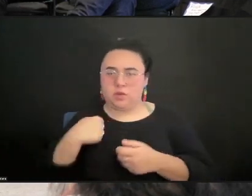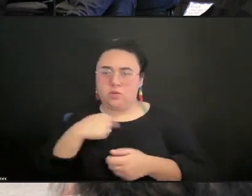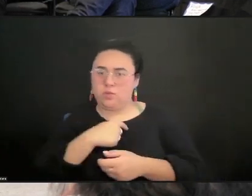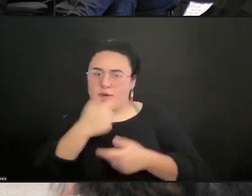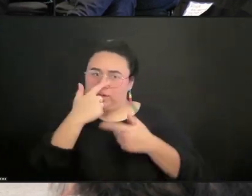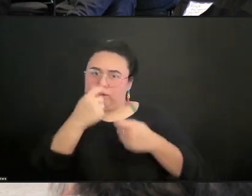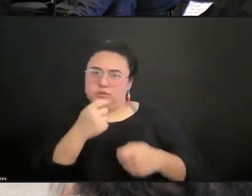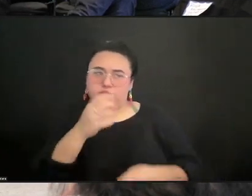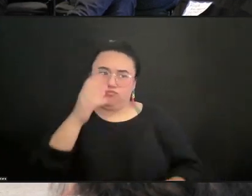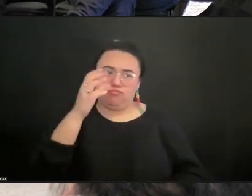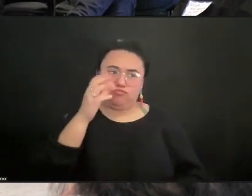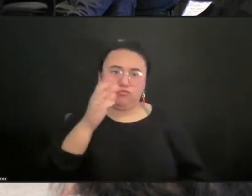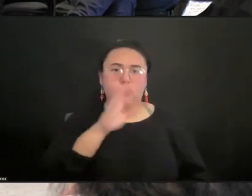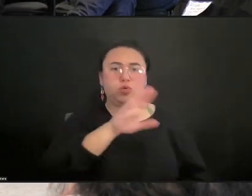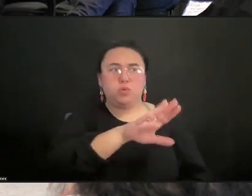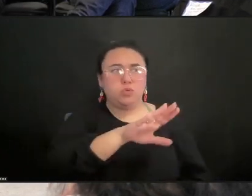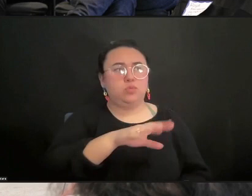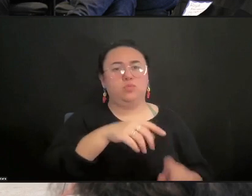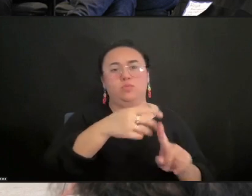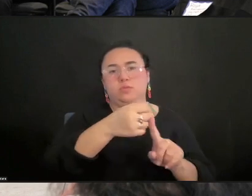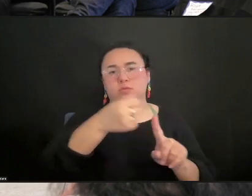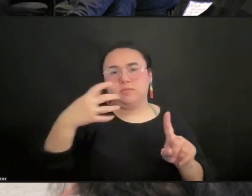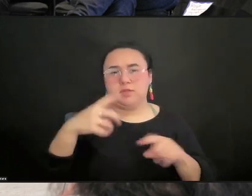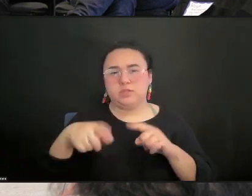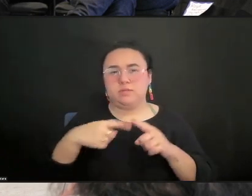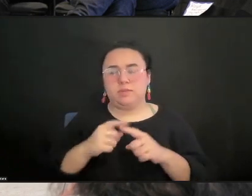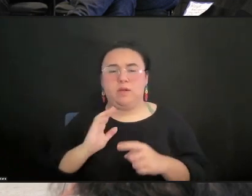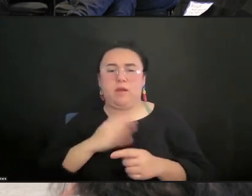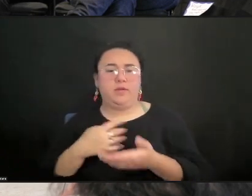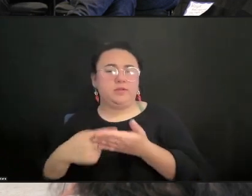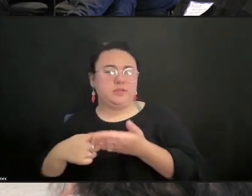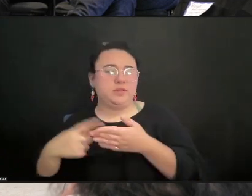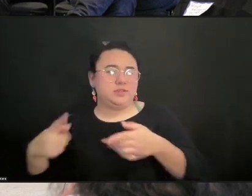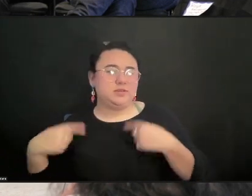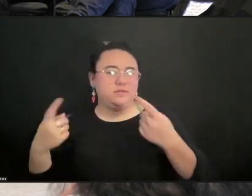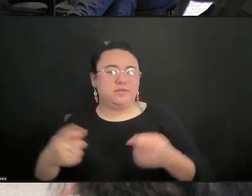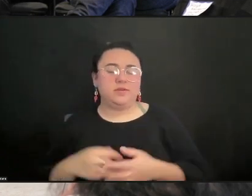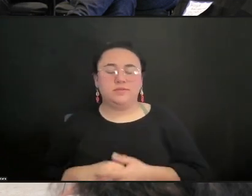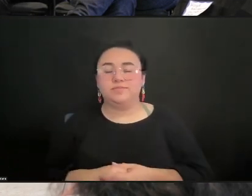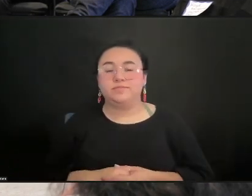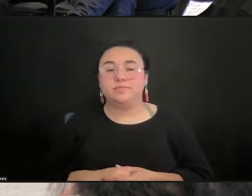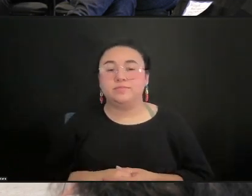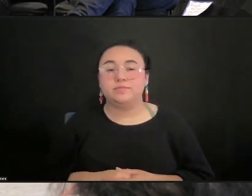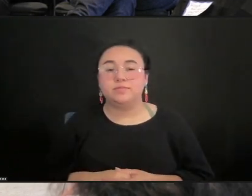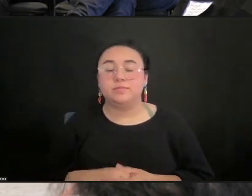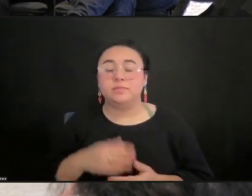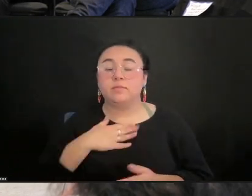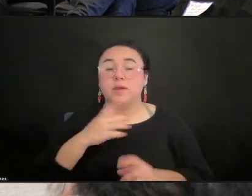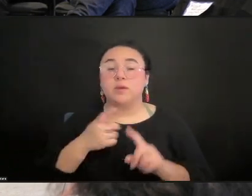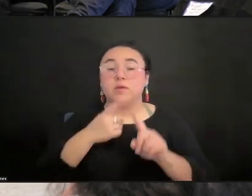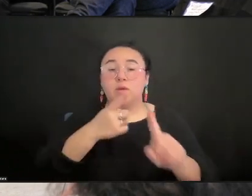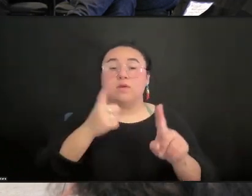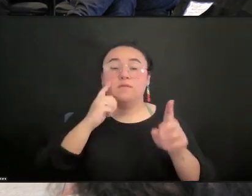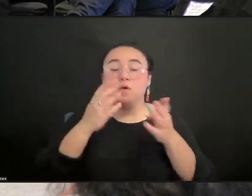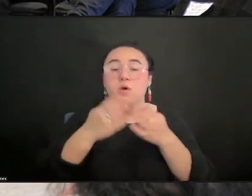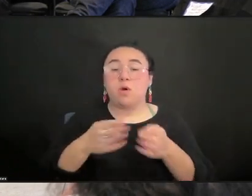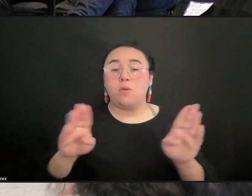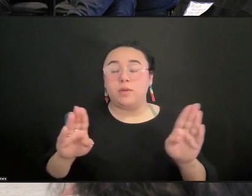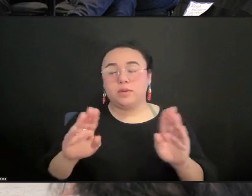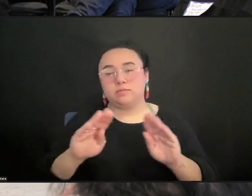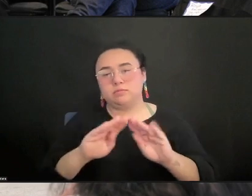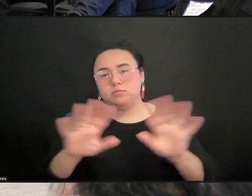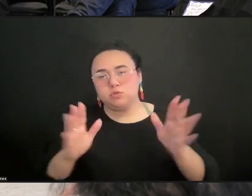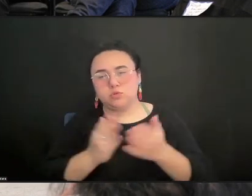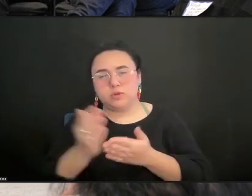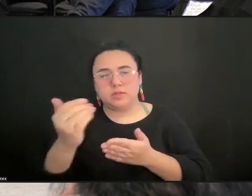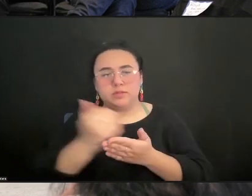so far. Our sincere wish is for an open, transparent, mutually beneficial, and generous